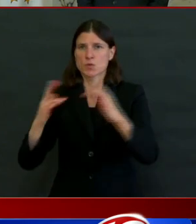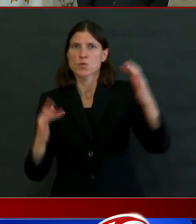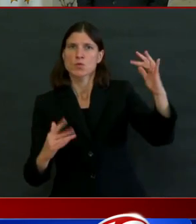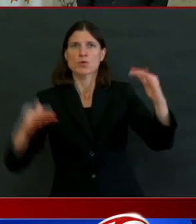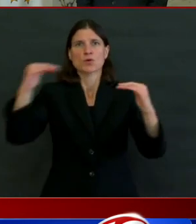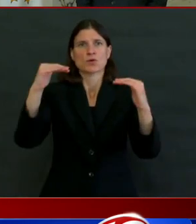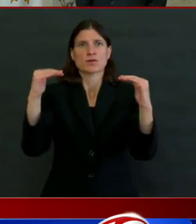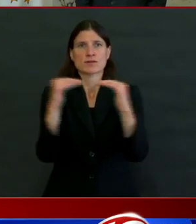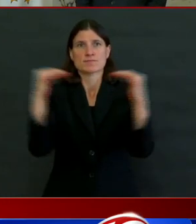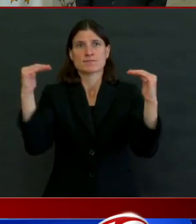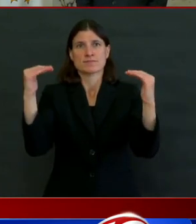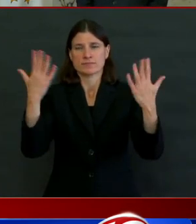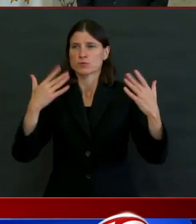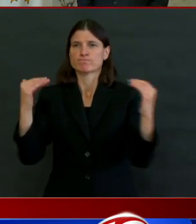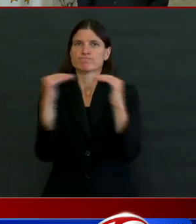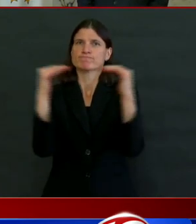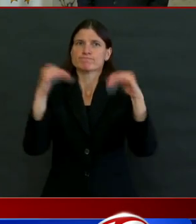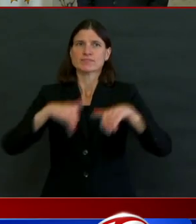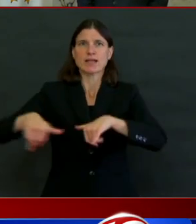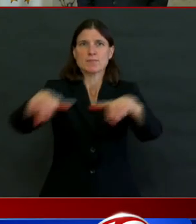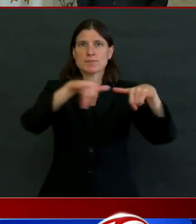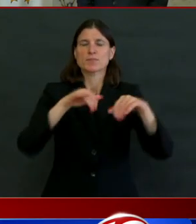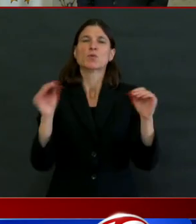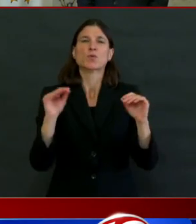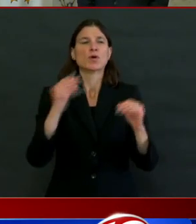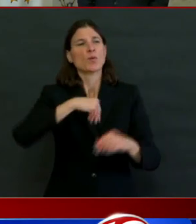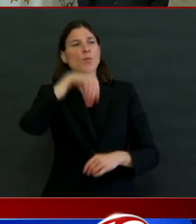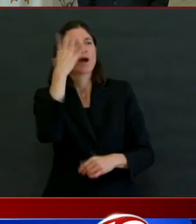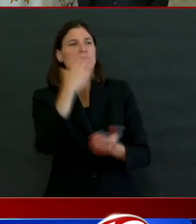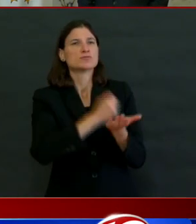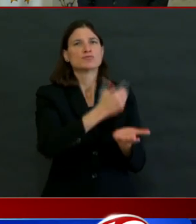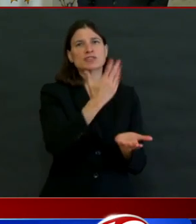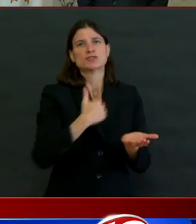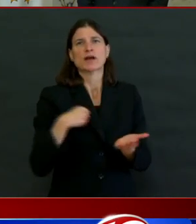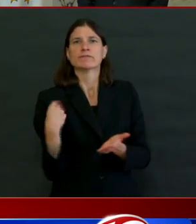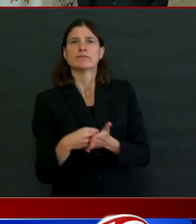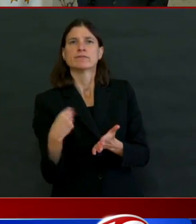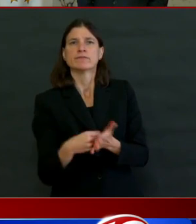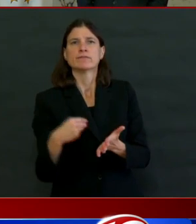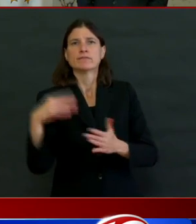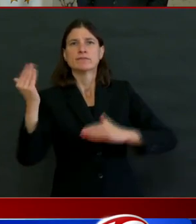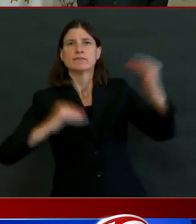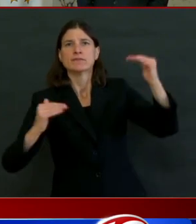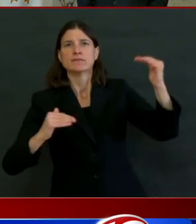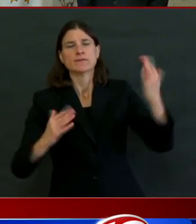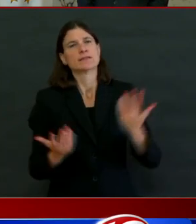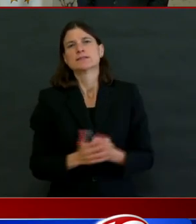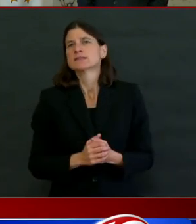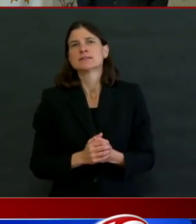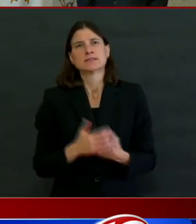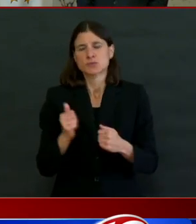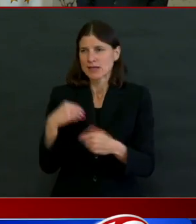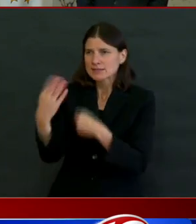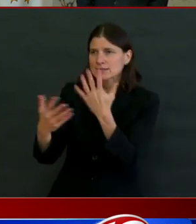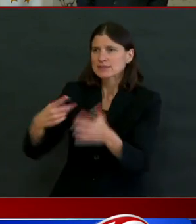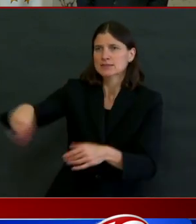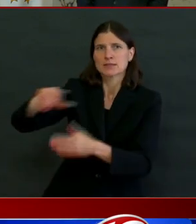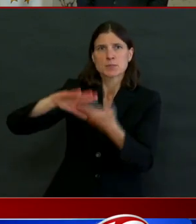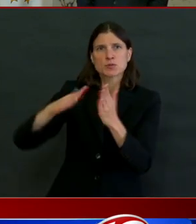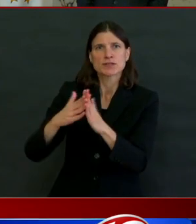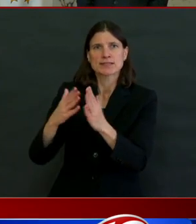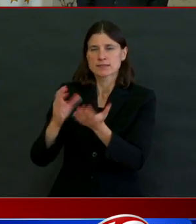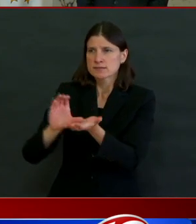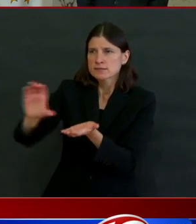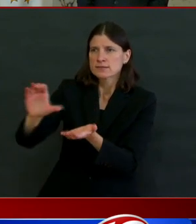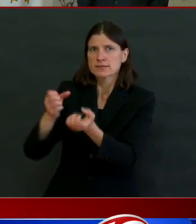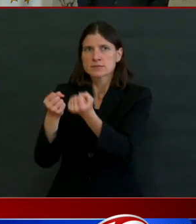resources and investments into our communities equitably across the board. That's the mention of health equity zones and many of